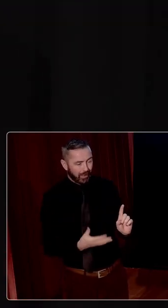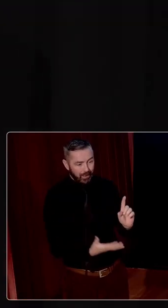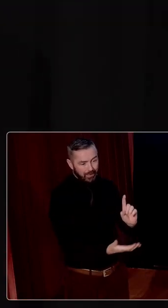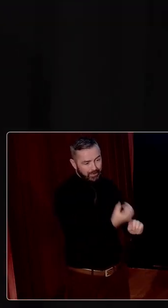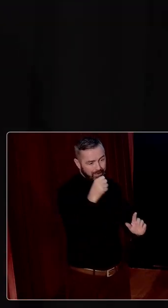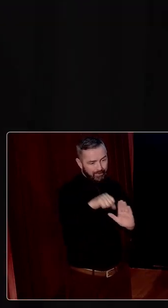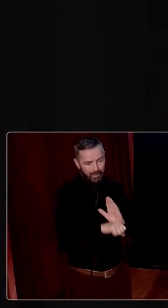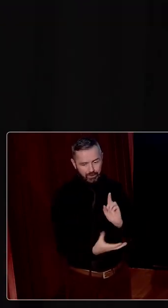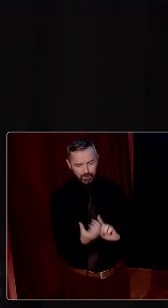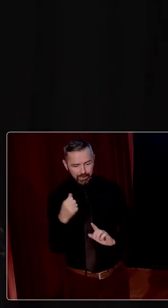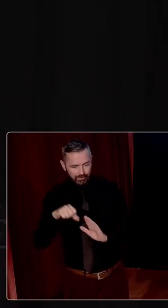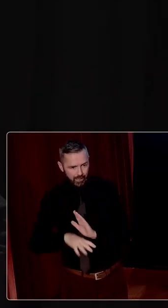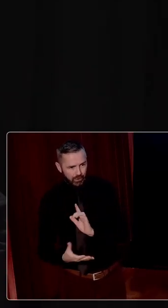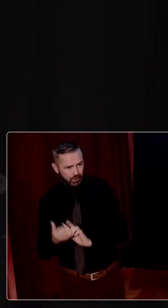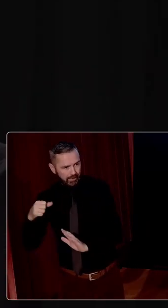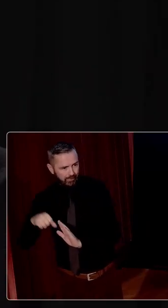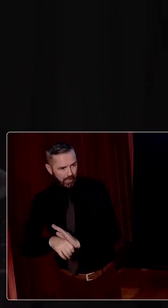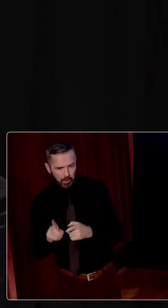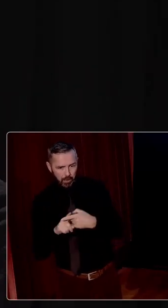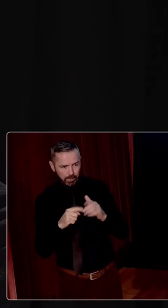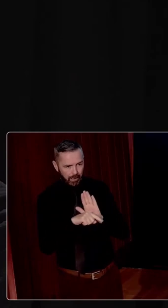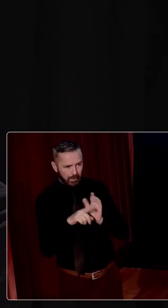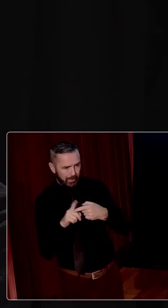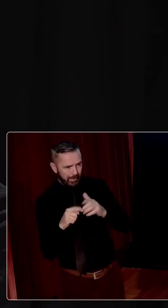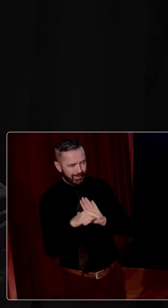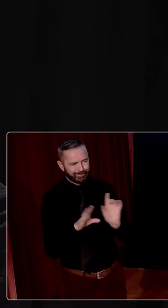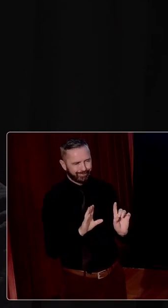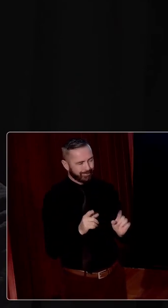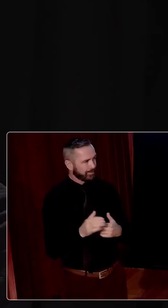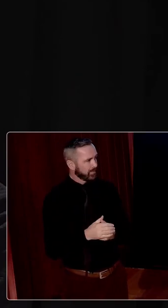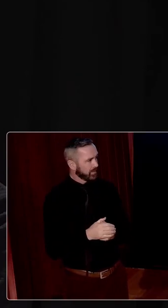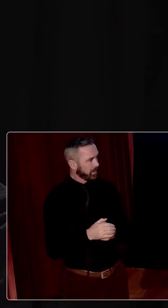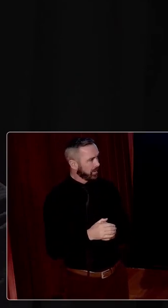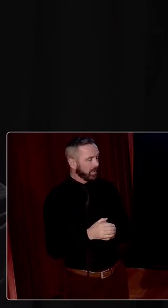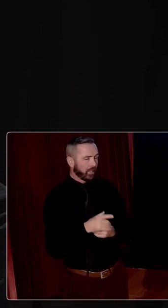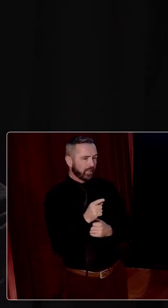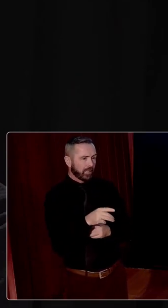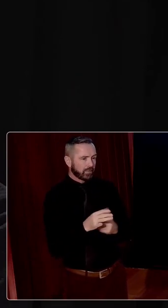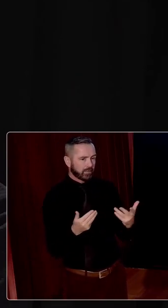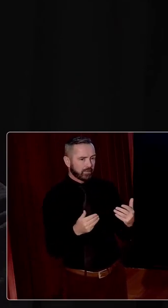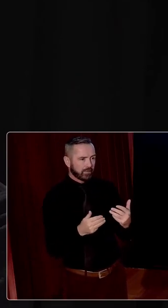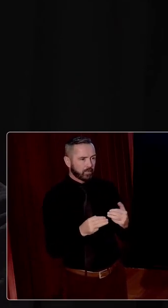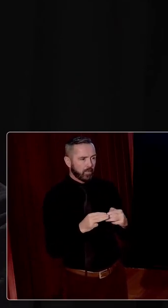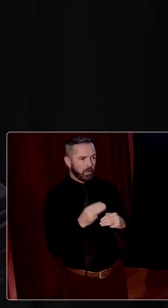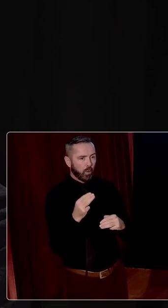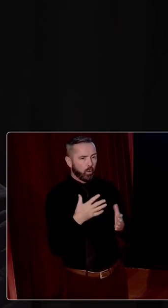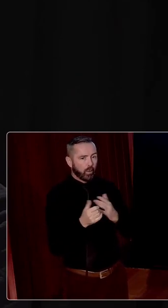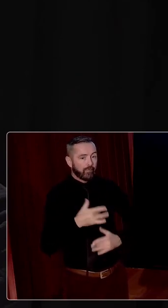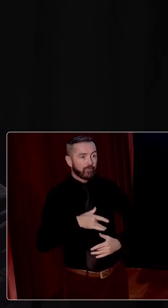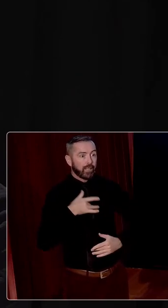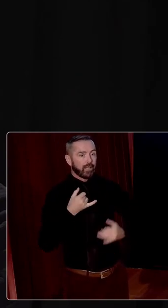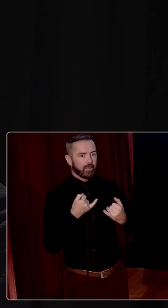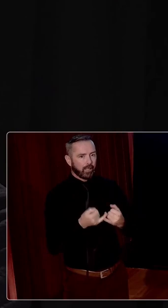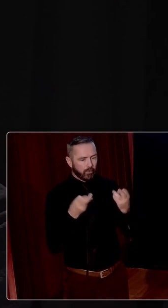this and we failed miserably in relation to that. That's what we're getting much more of, I think, in relation to characterising the century is what it felt